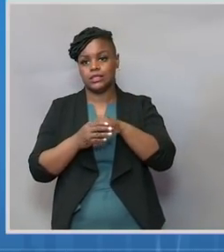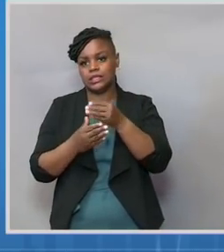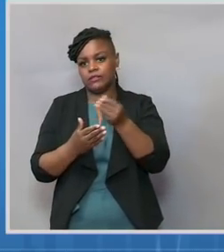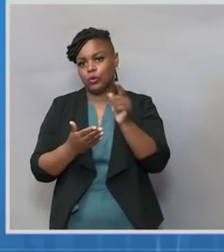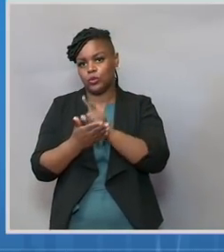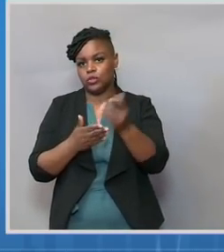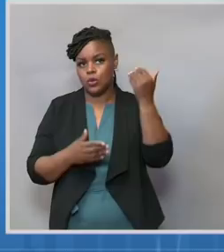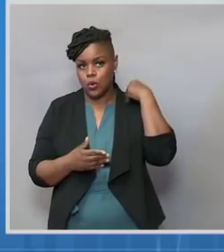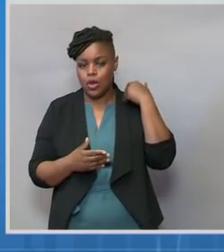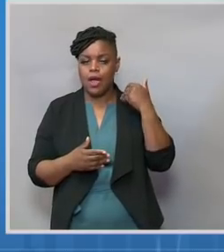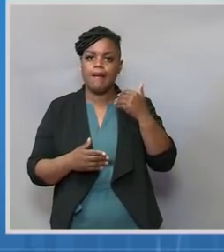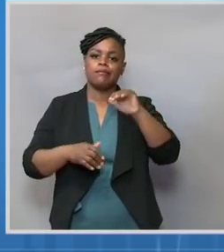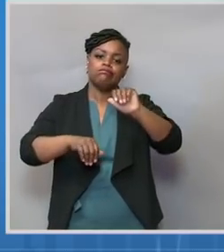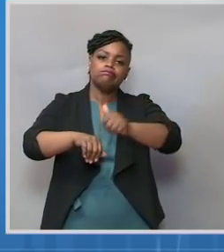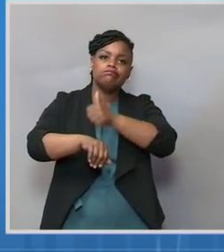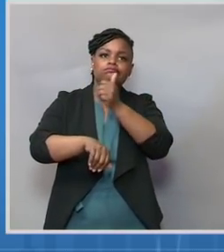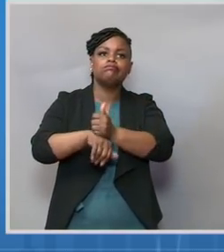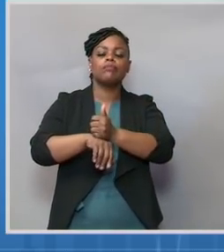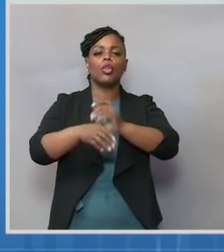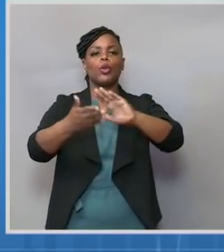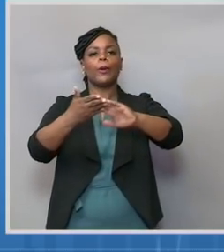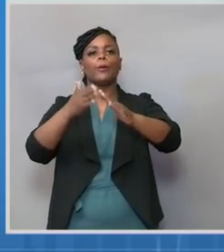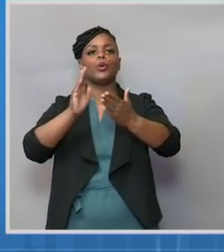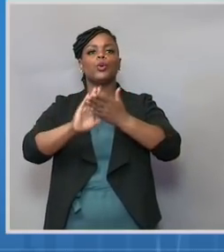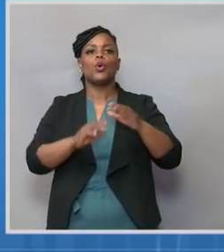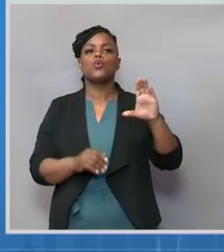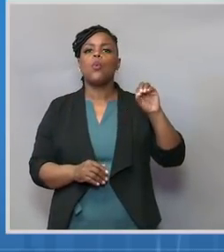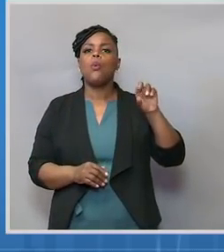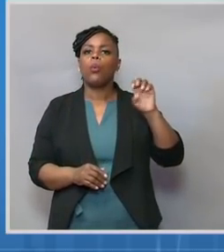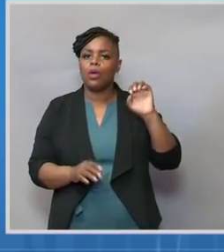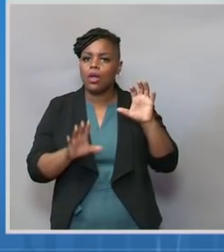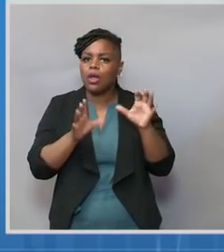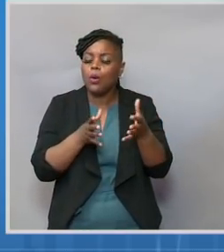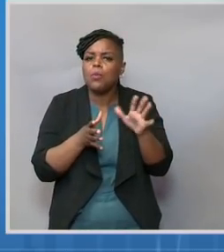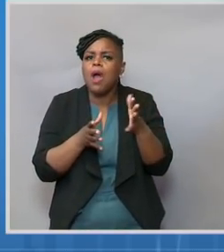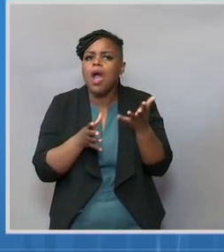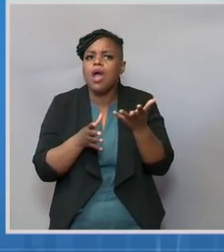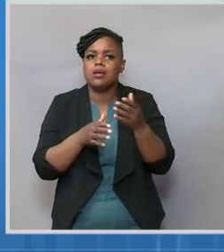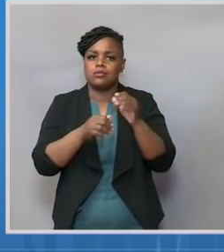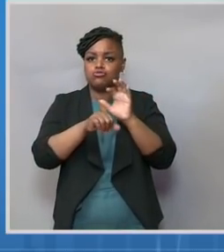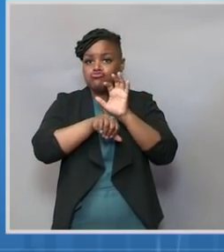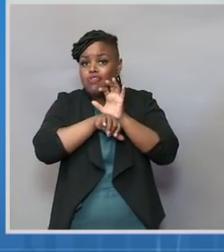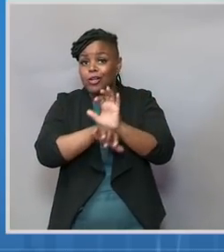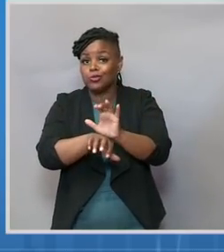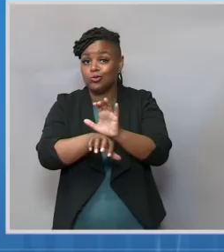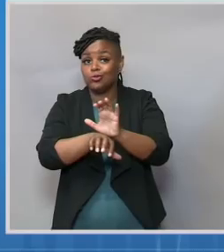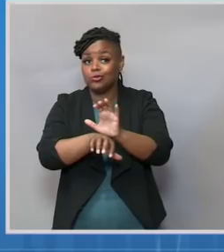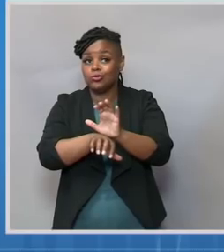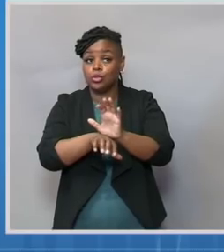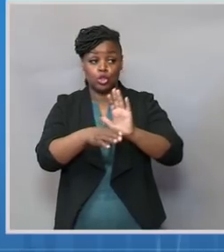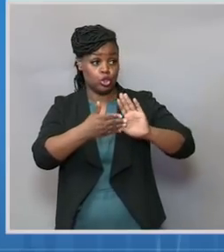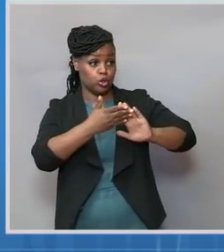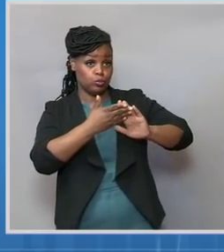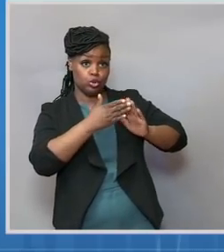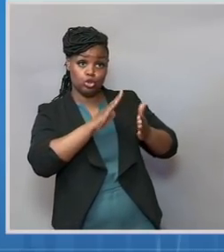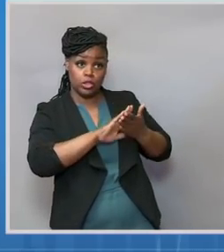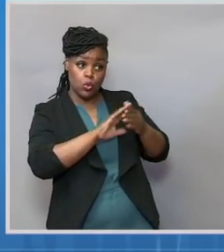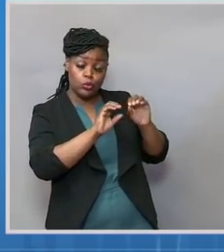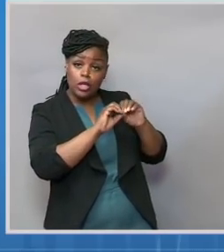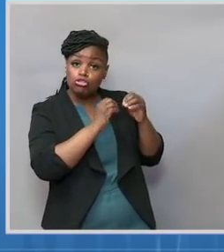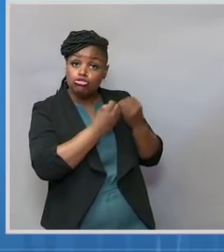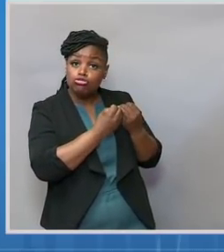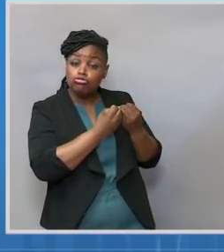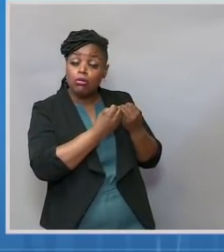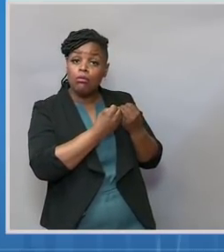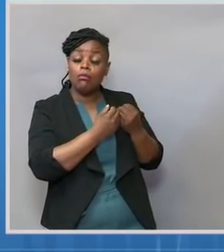Community Corps, which is a nationwide grassroots network of health professionals, community organizations, rural union and faith leaders, and